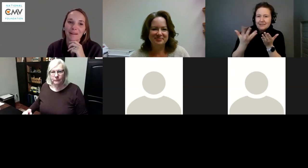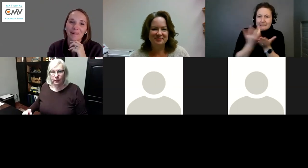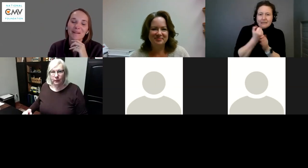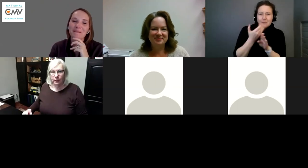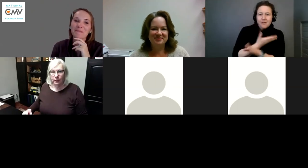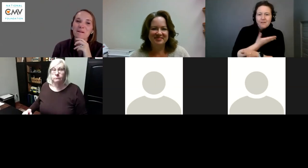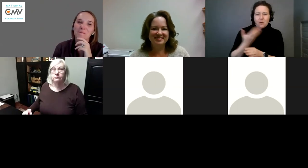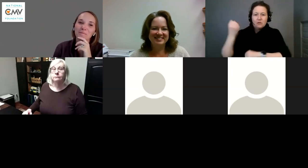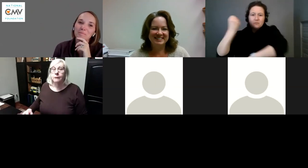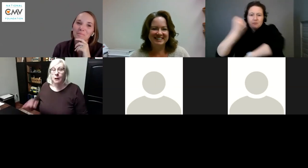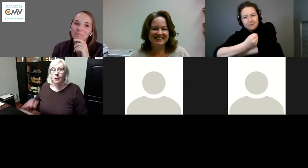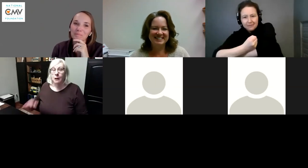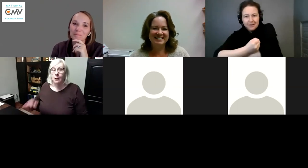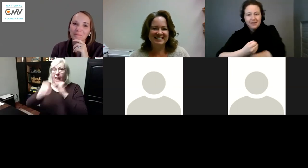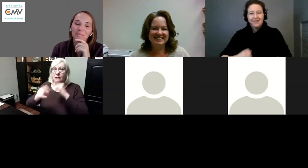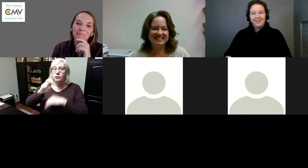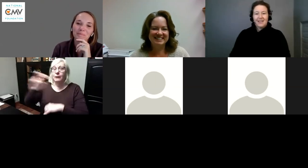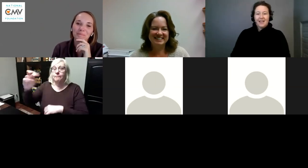COVID.